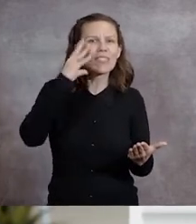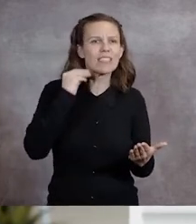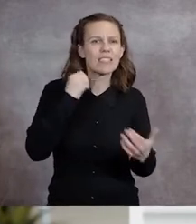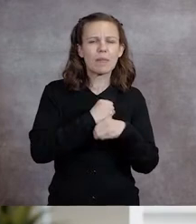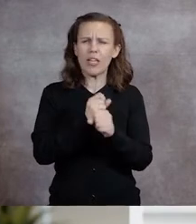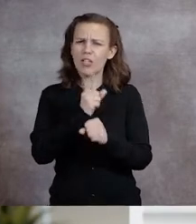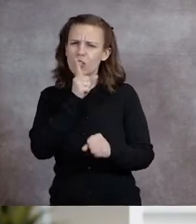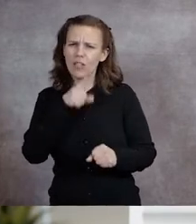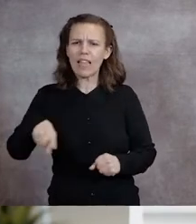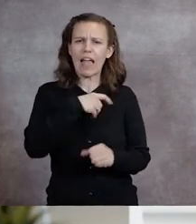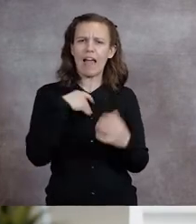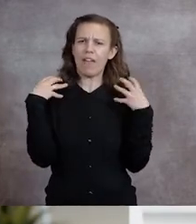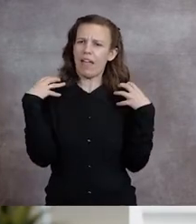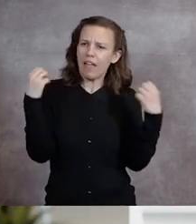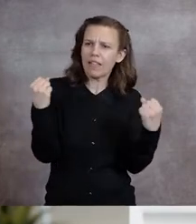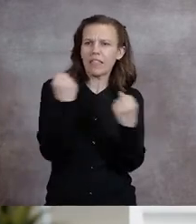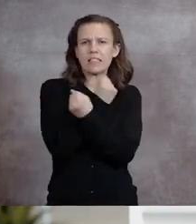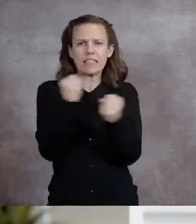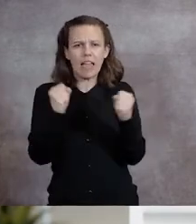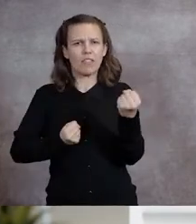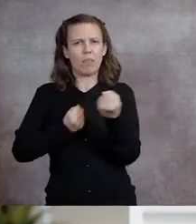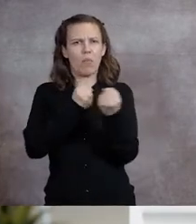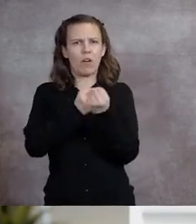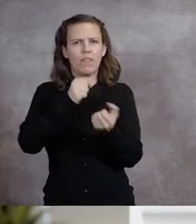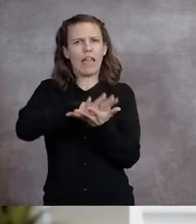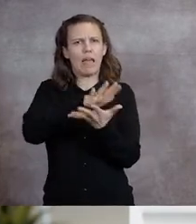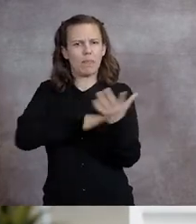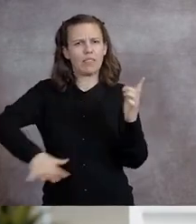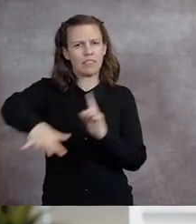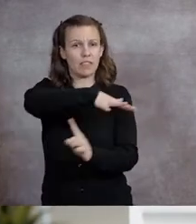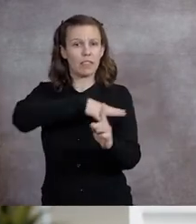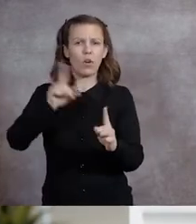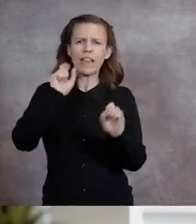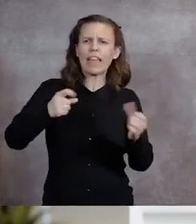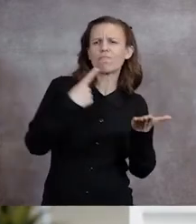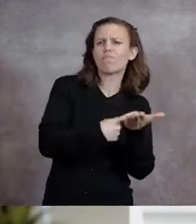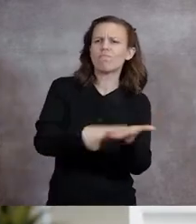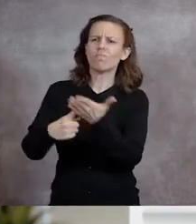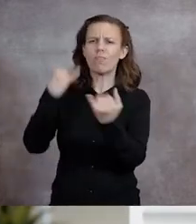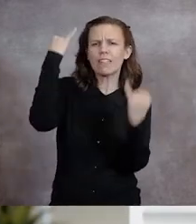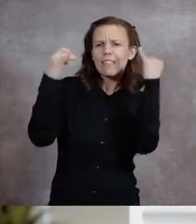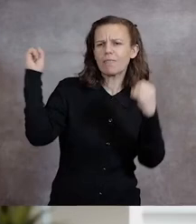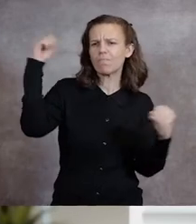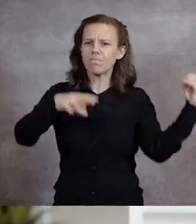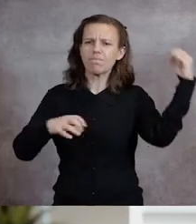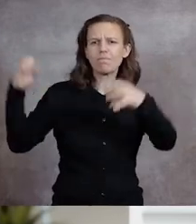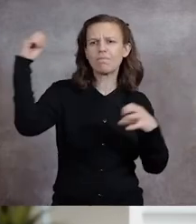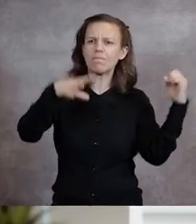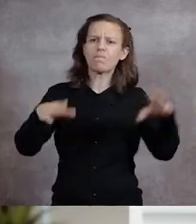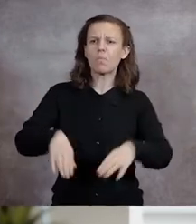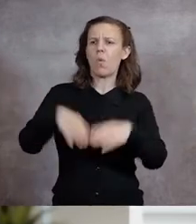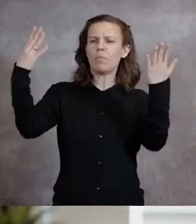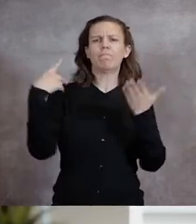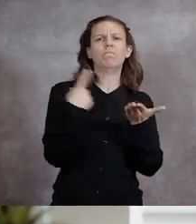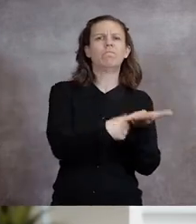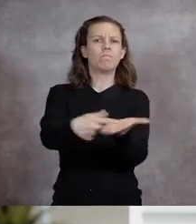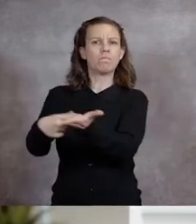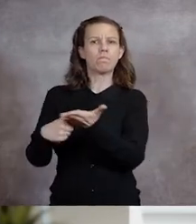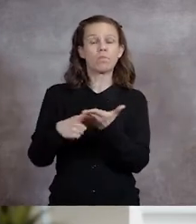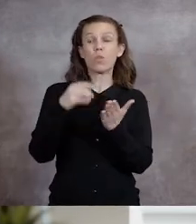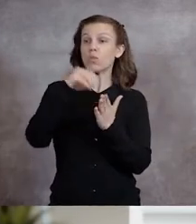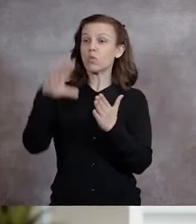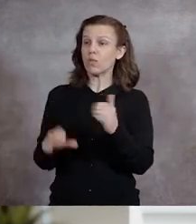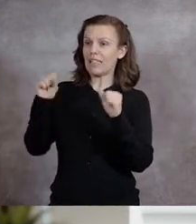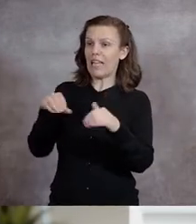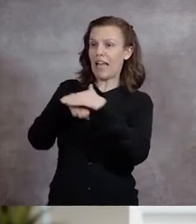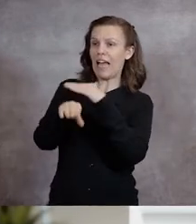healthy, safe, and supportive campus environment where ideas can be discussed freely and openly, where students have access to state